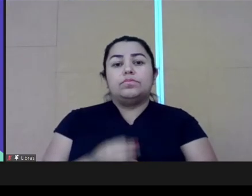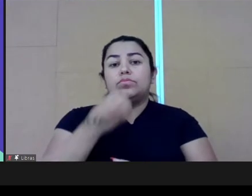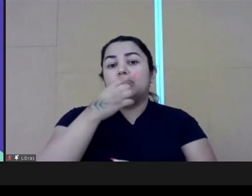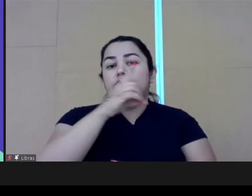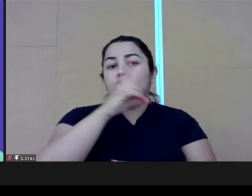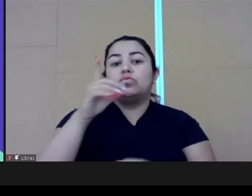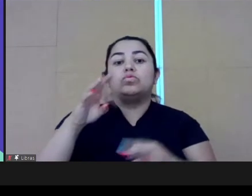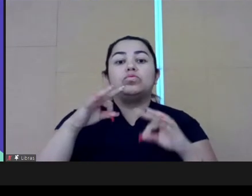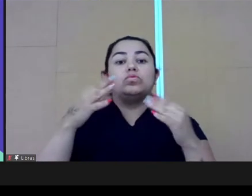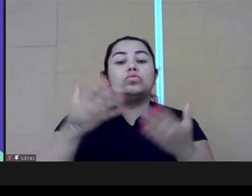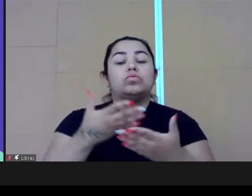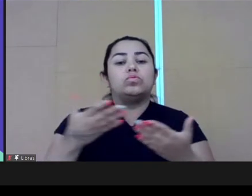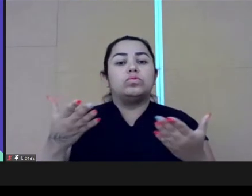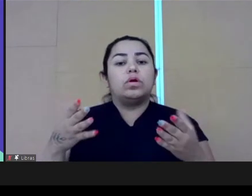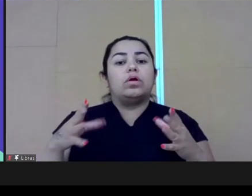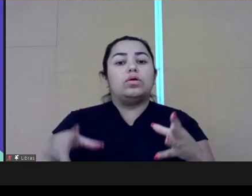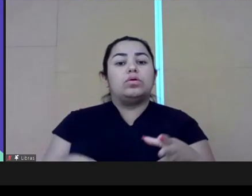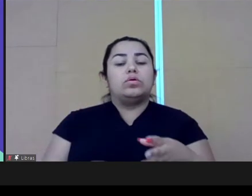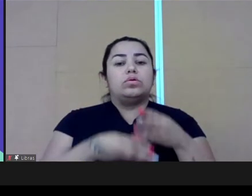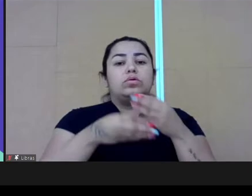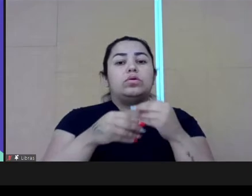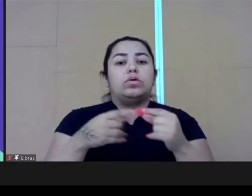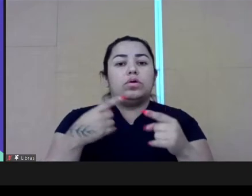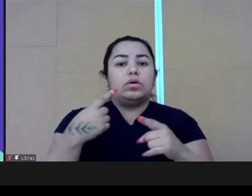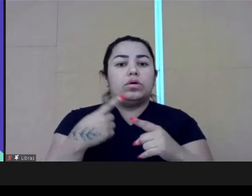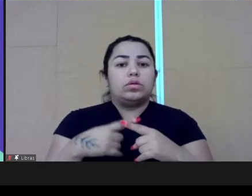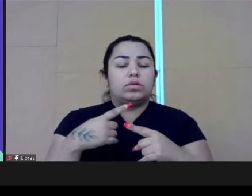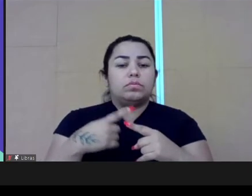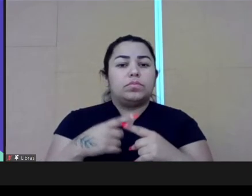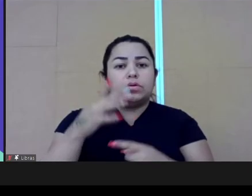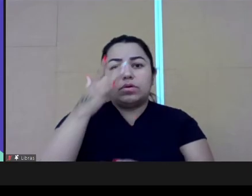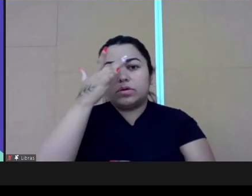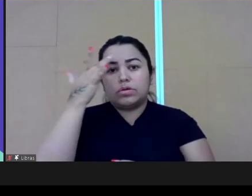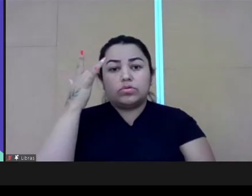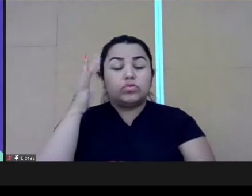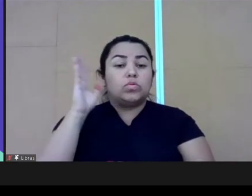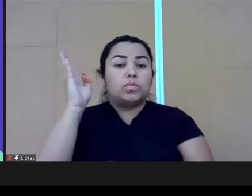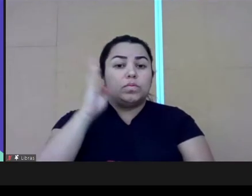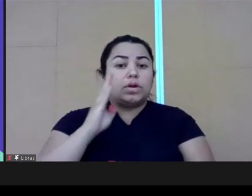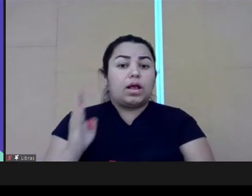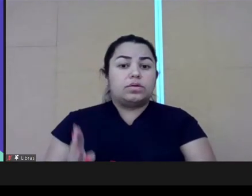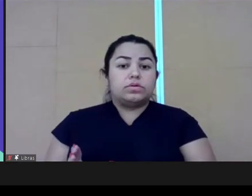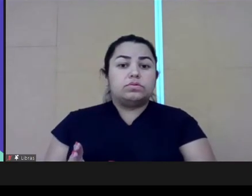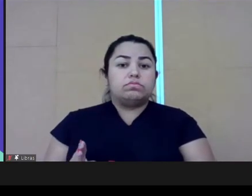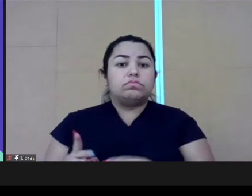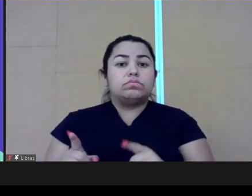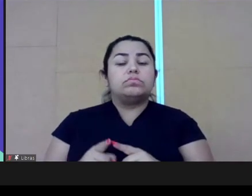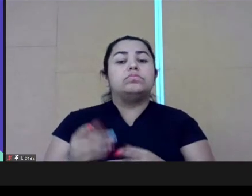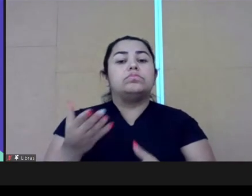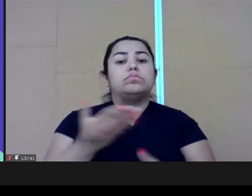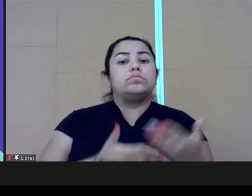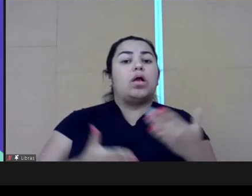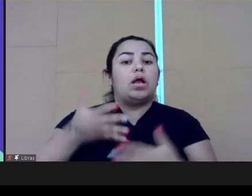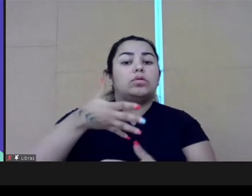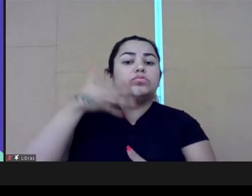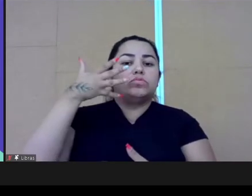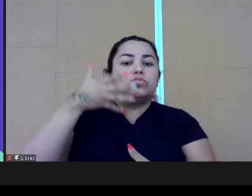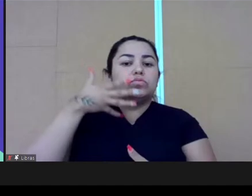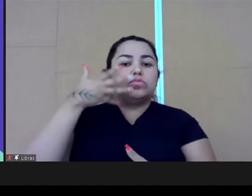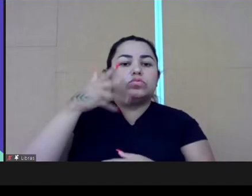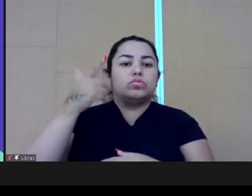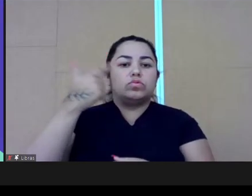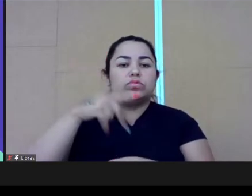Thank you, everyone. would just like to add up one thing, because in Brazil, just to share with the foreign